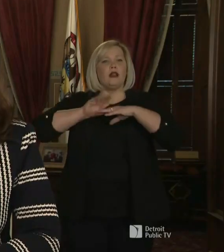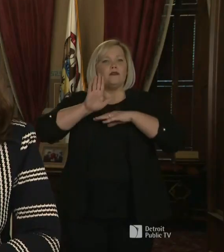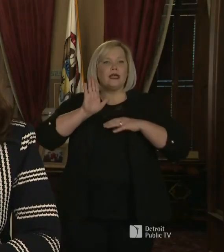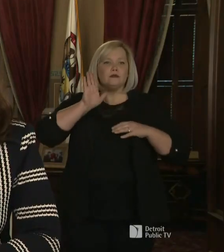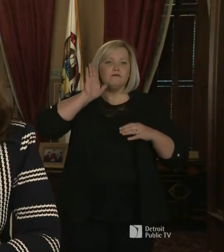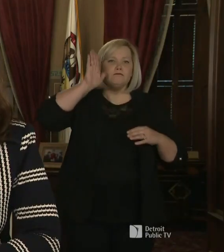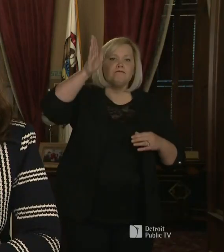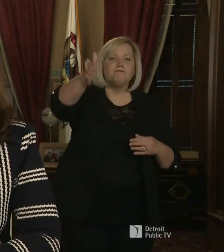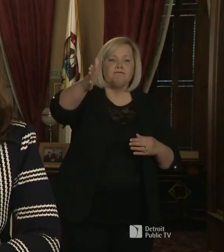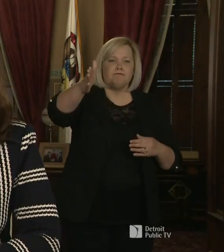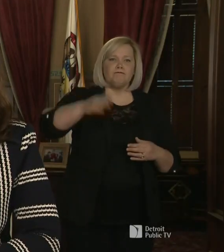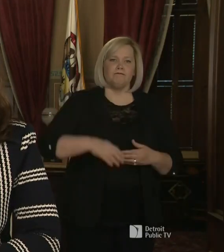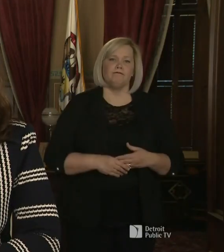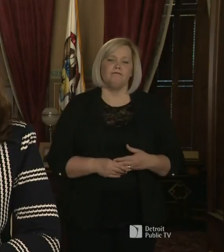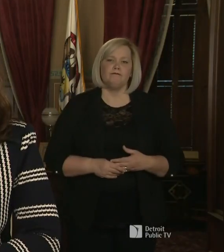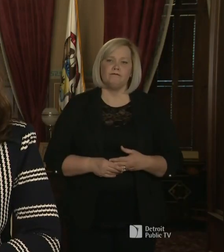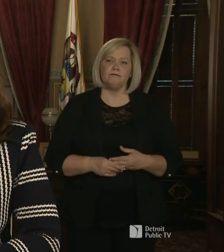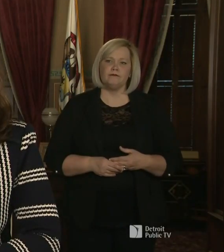long haul.